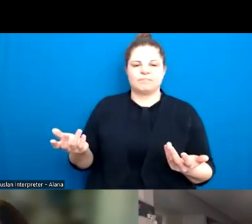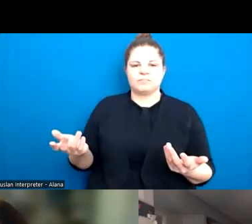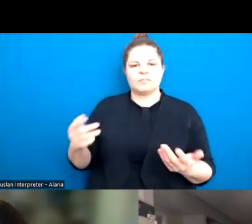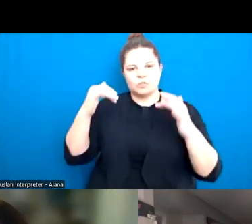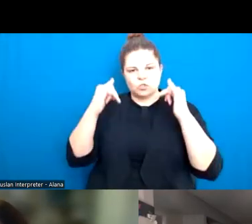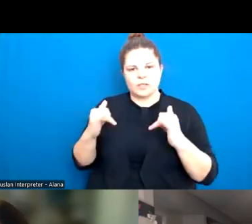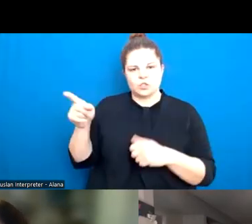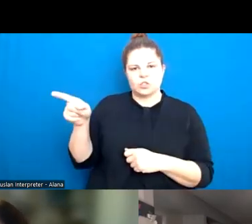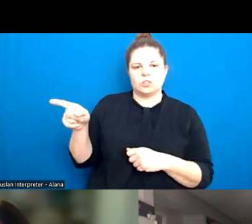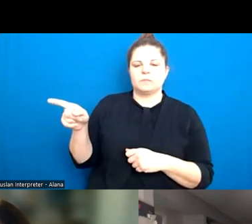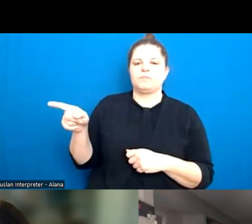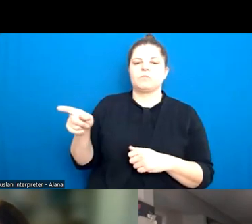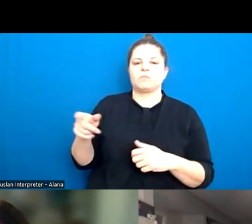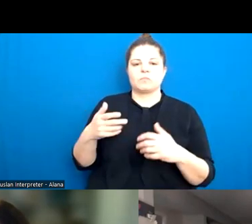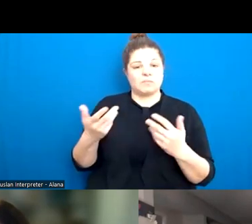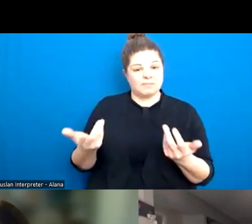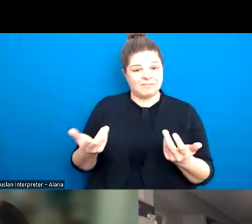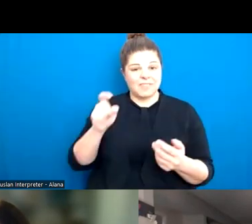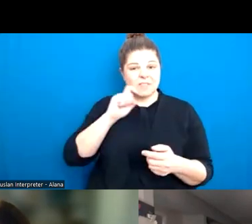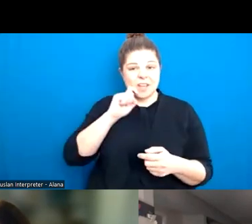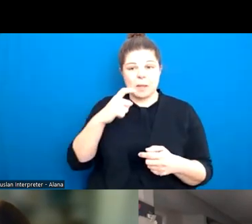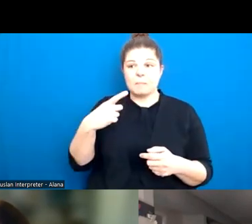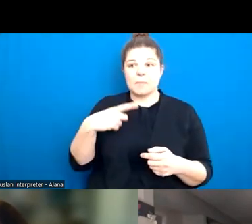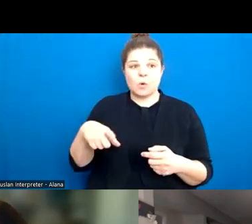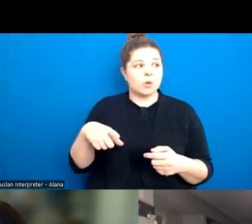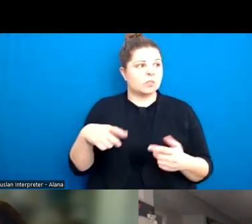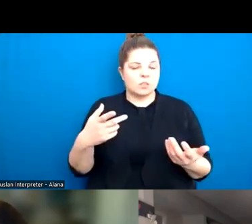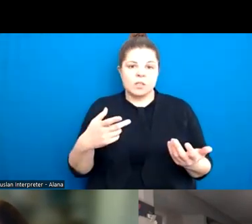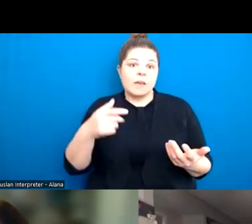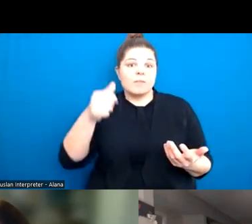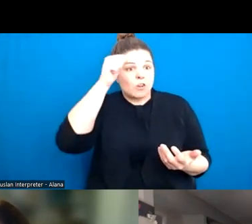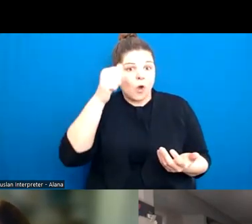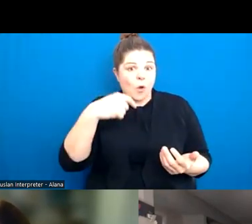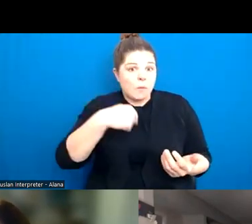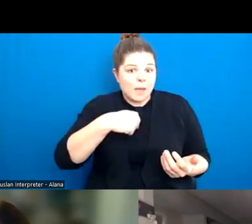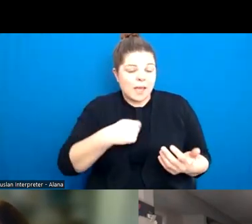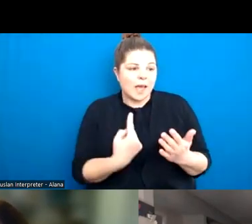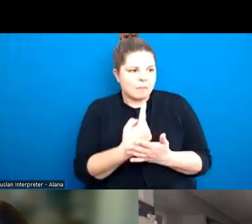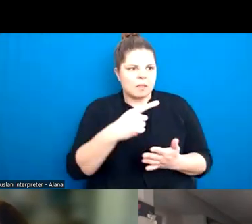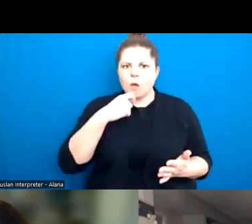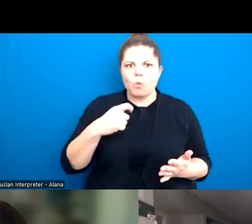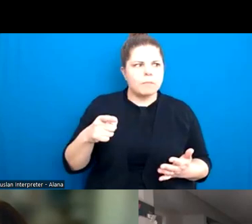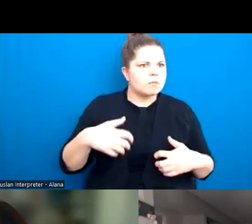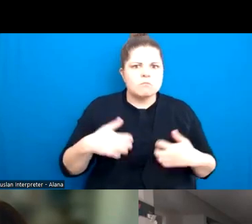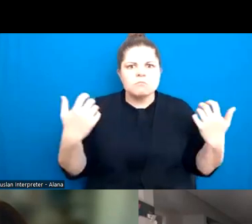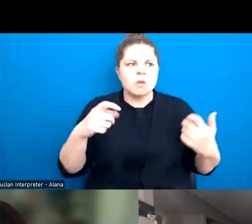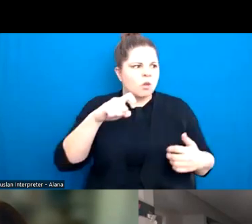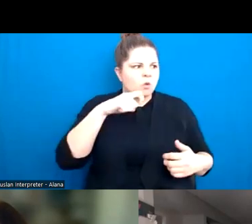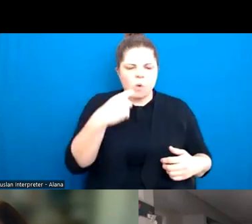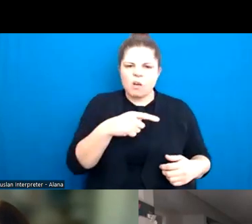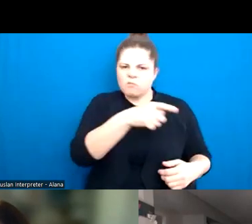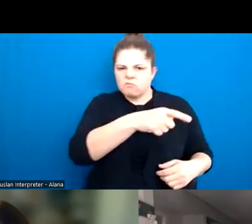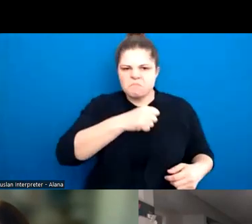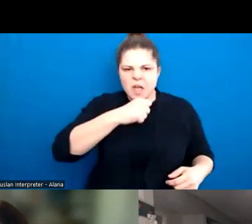it's, you know, quite ironic because obviously if it was their daughter, they would have been mortified and done everything and taken him to court and blah, blah, blah. Um, but not thinking beyond